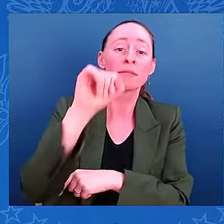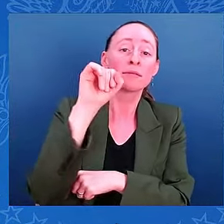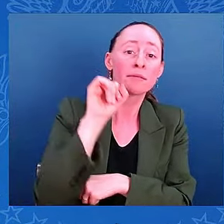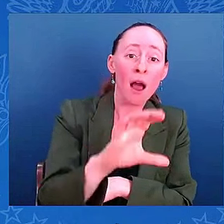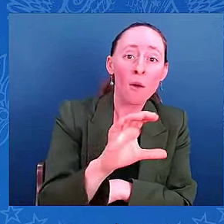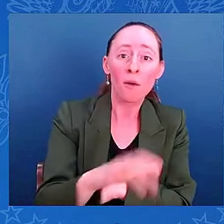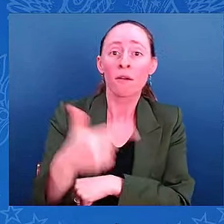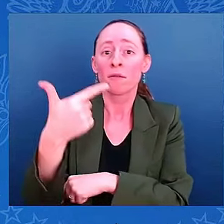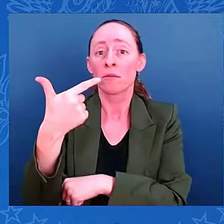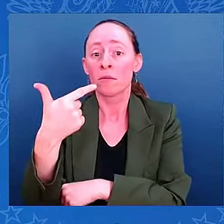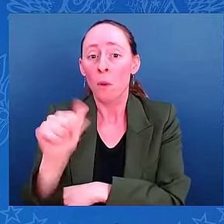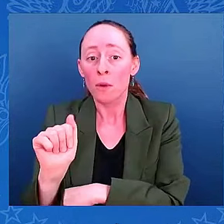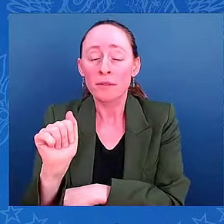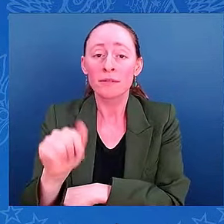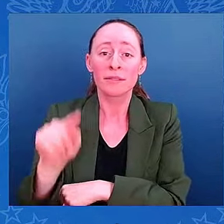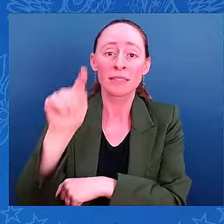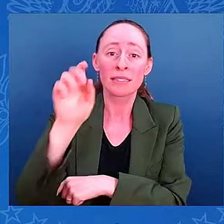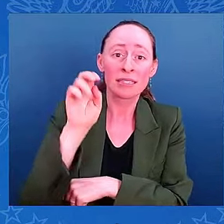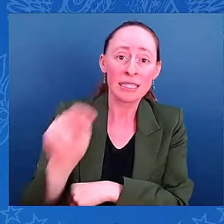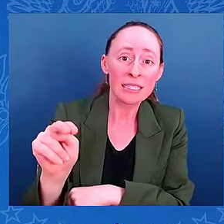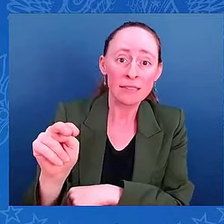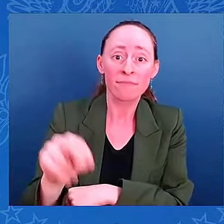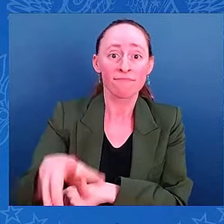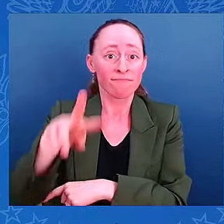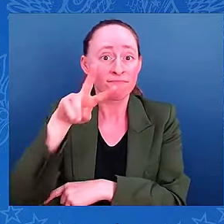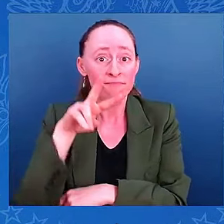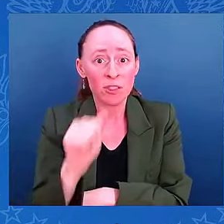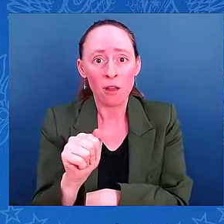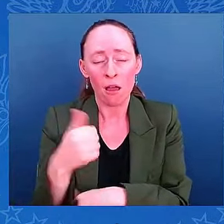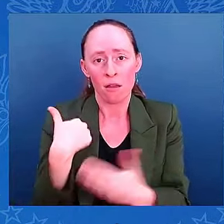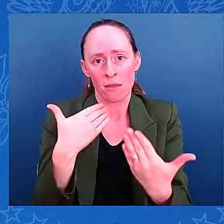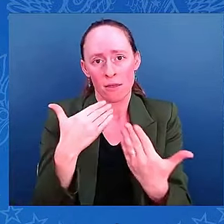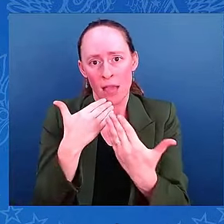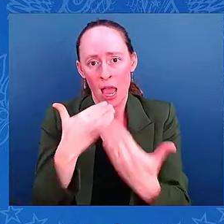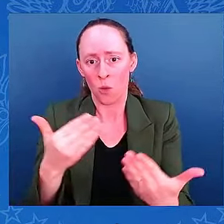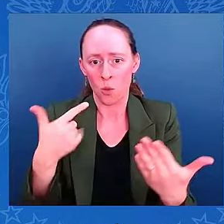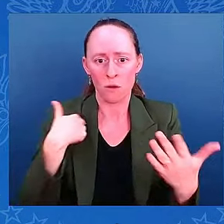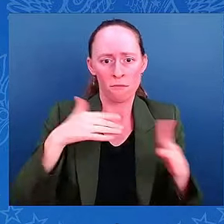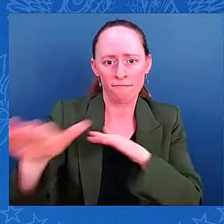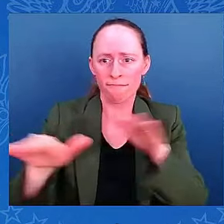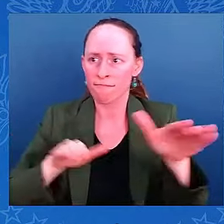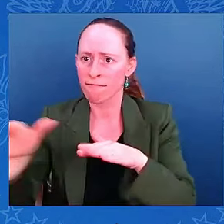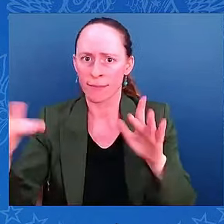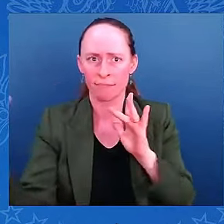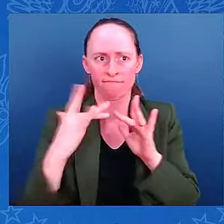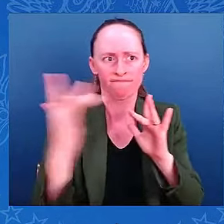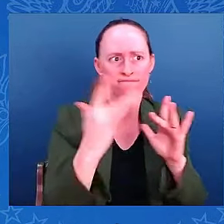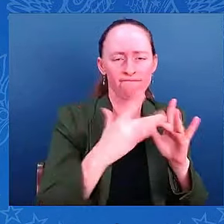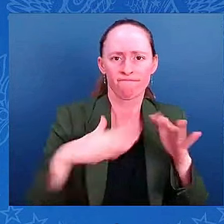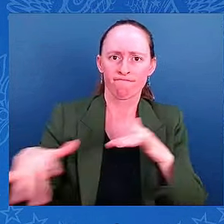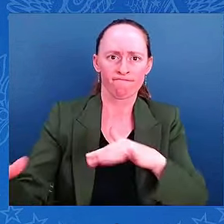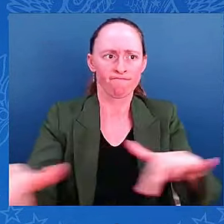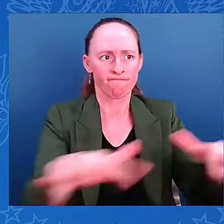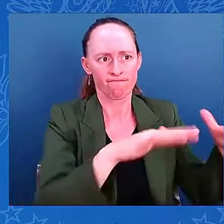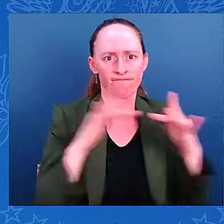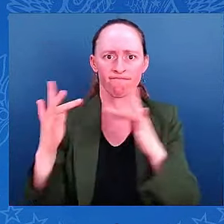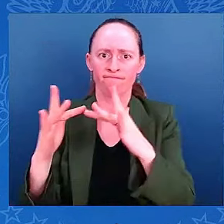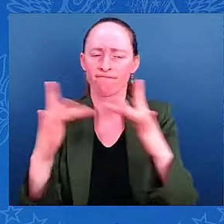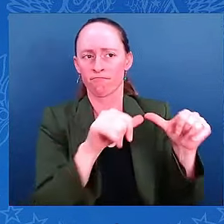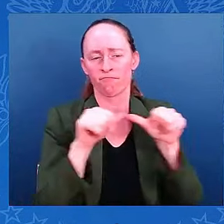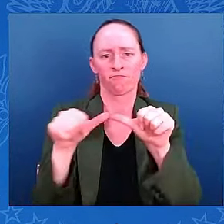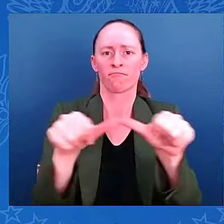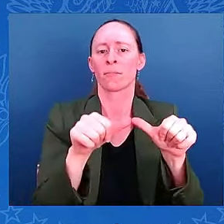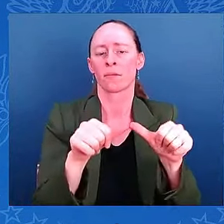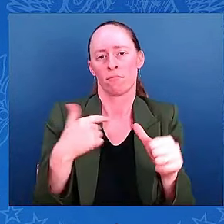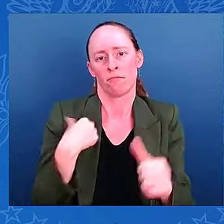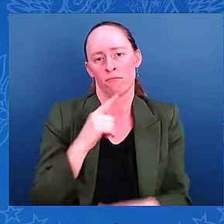we've been in constant contact. And they've been very thankful and appreciative of the help the federal government is providing. And I'm appreciative of all